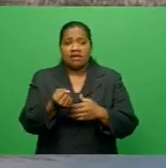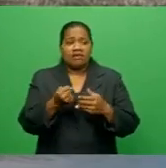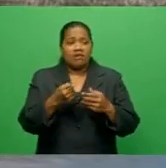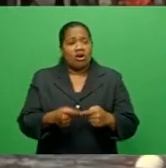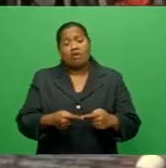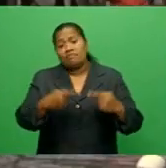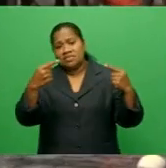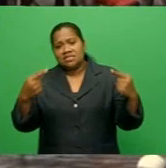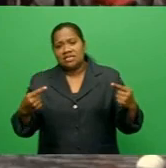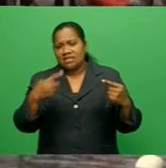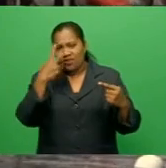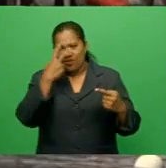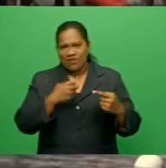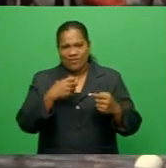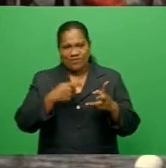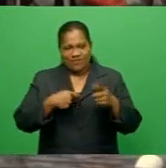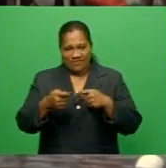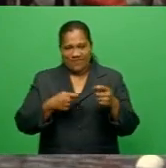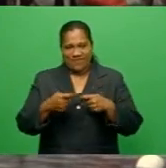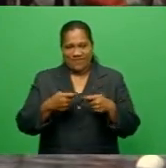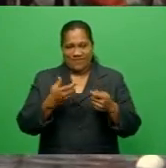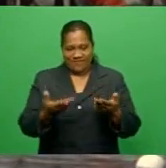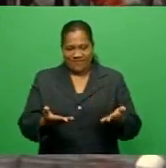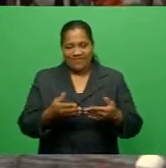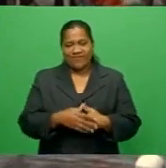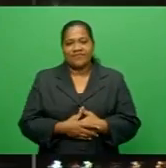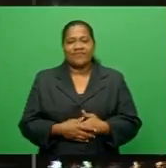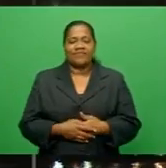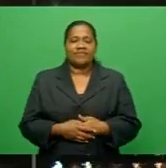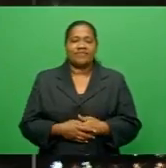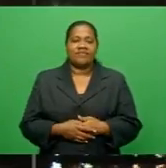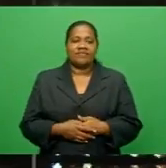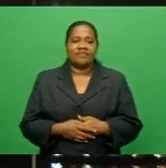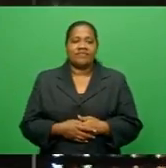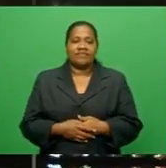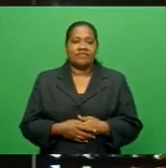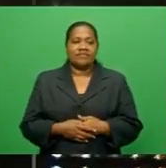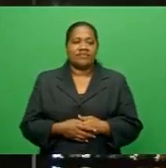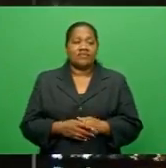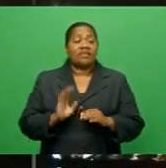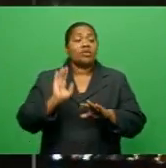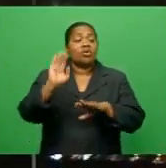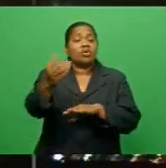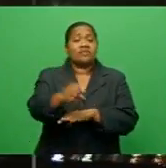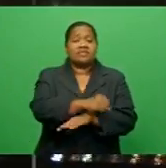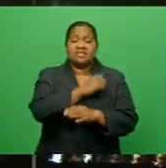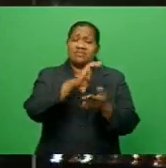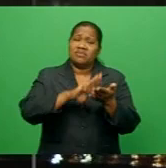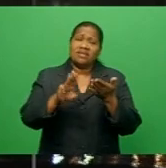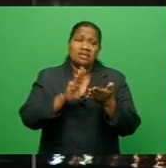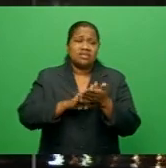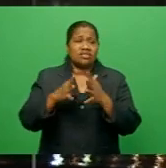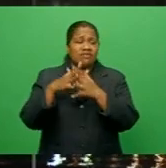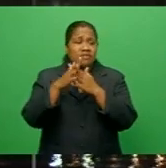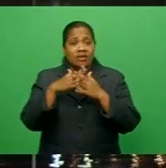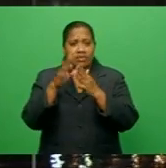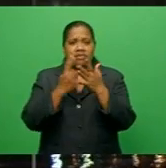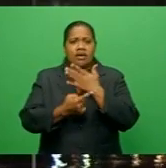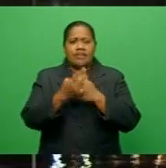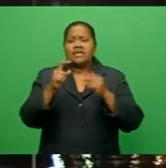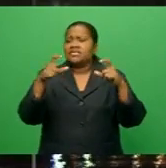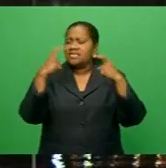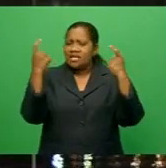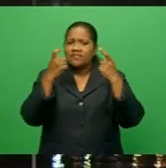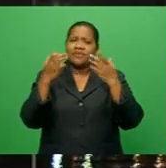fish market. Eleanor Rangayview, FBC News. And turning overseas, millions of Americans are celebrating a